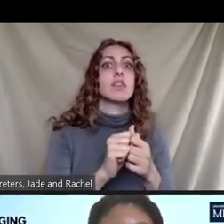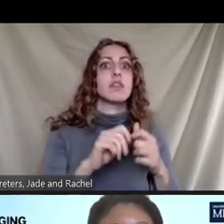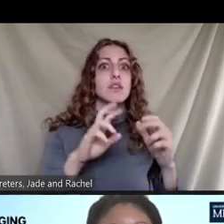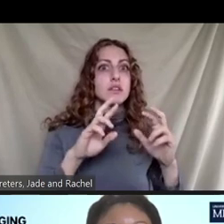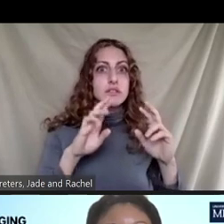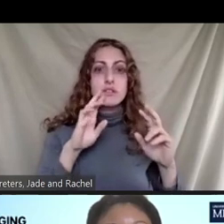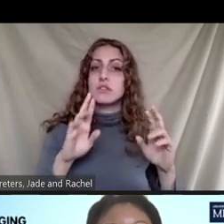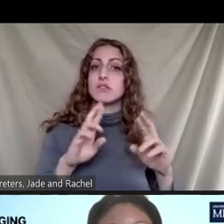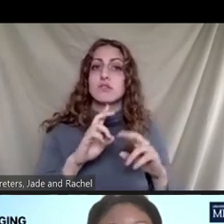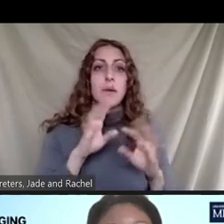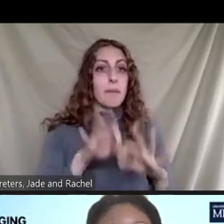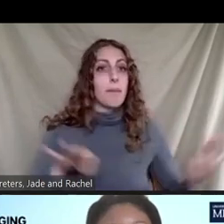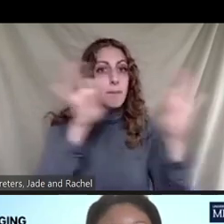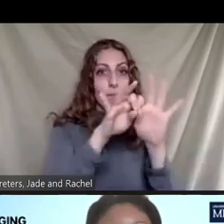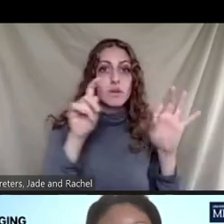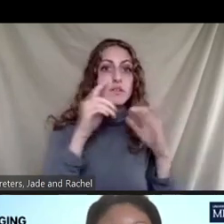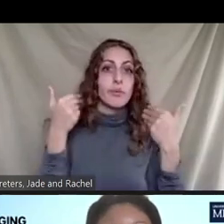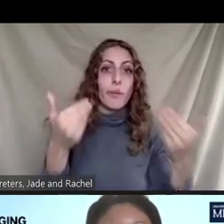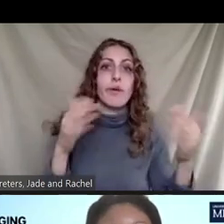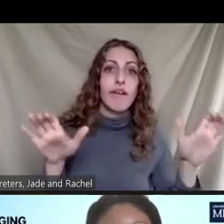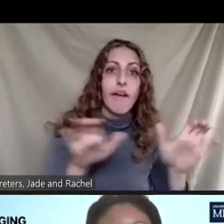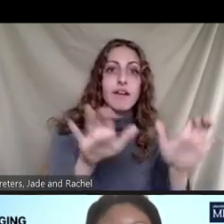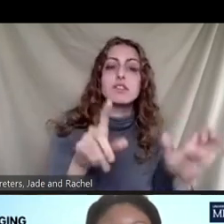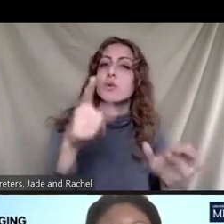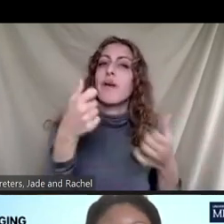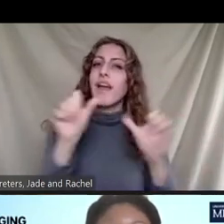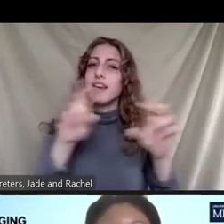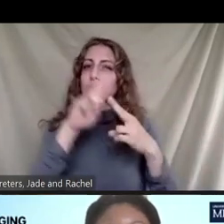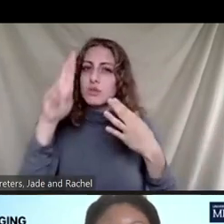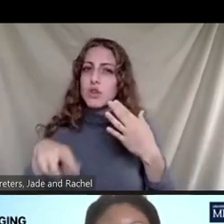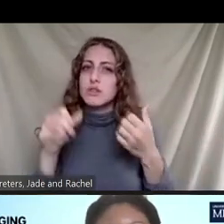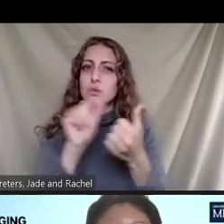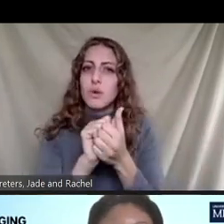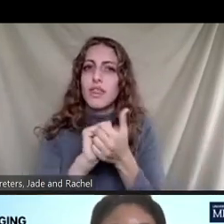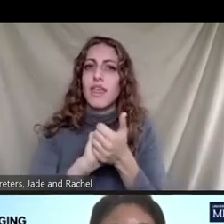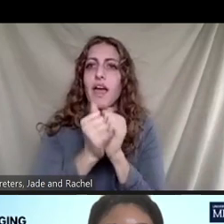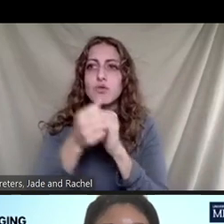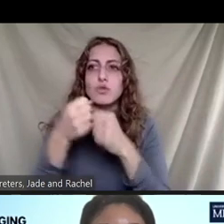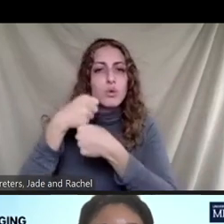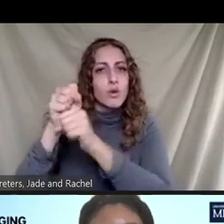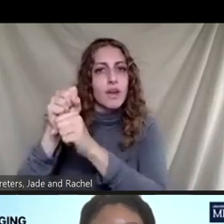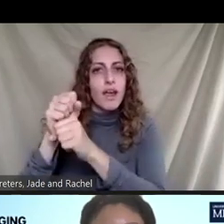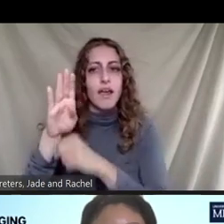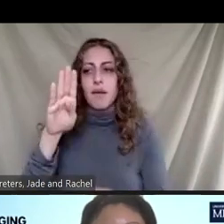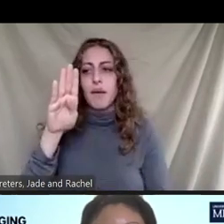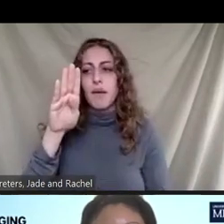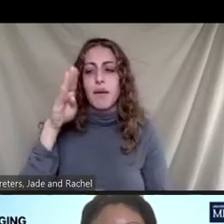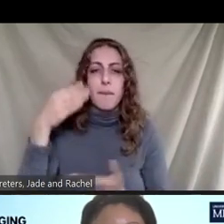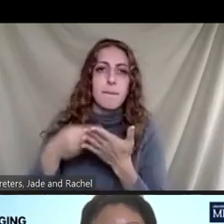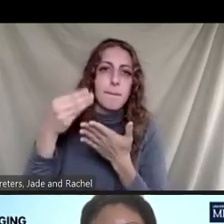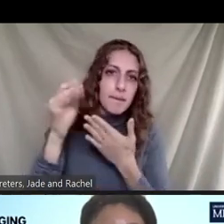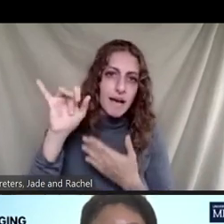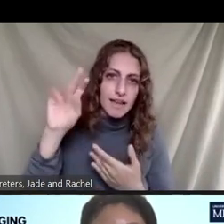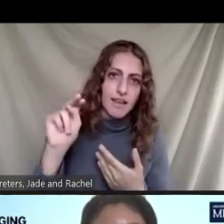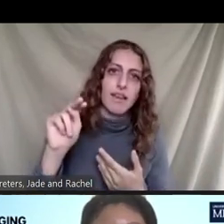any thoughts on how to create buy-in for large-scale change, again, beyond our field? We seem a bit stuck between